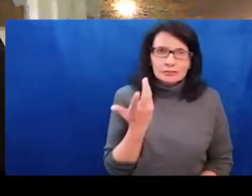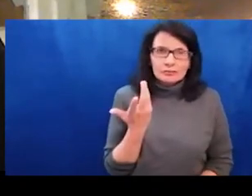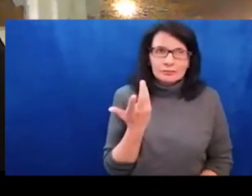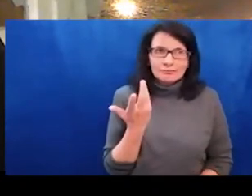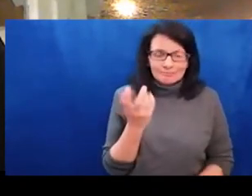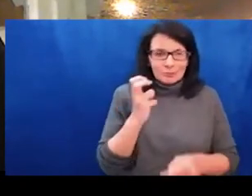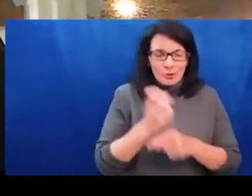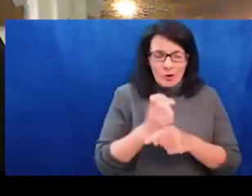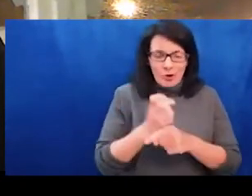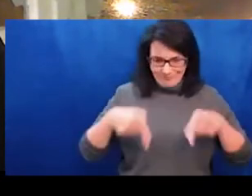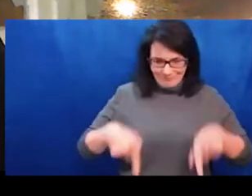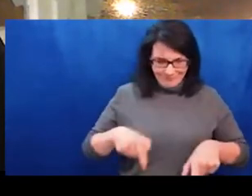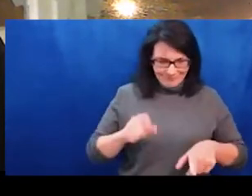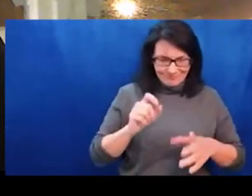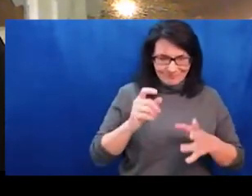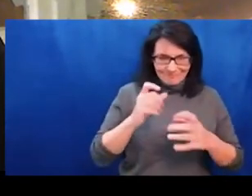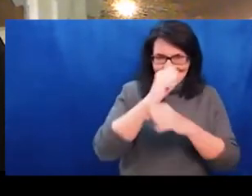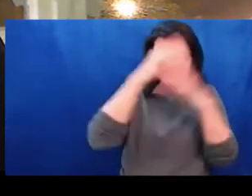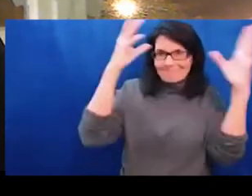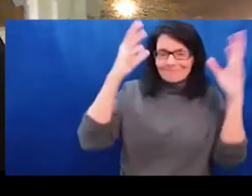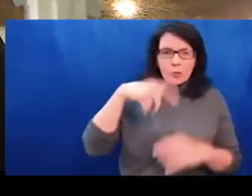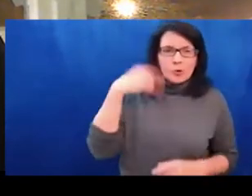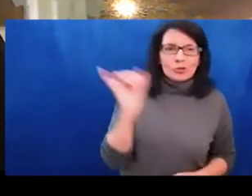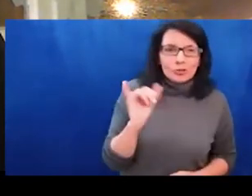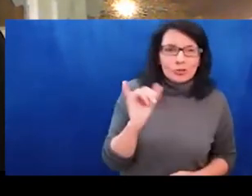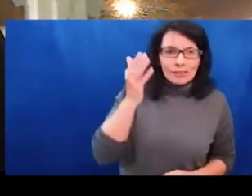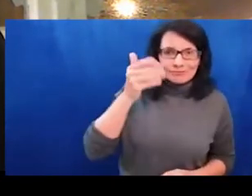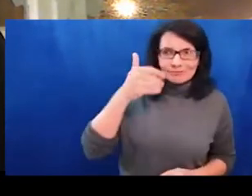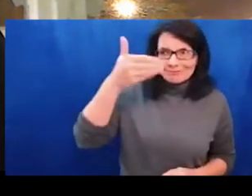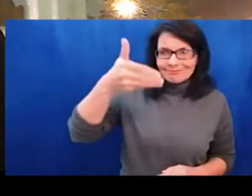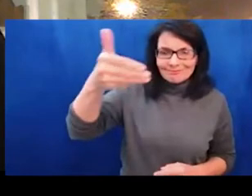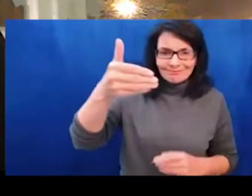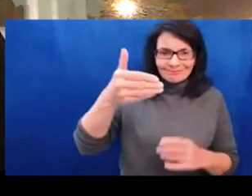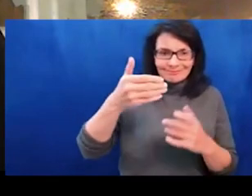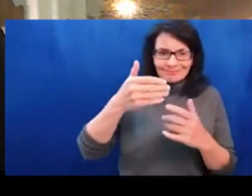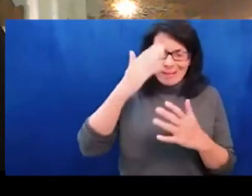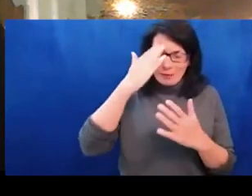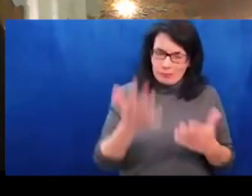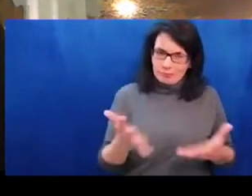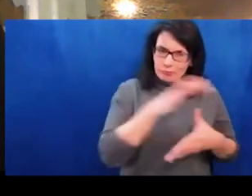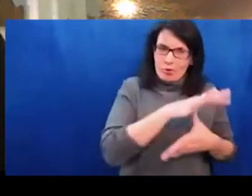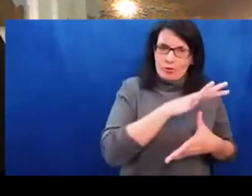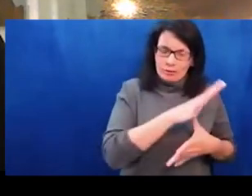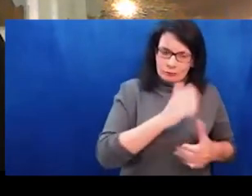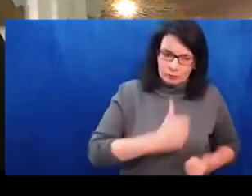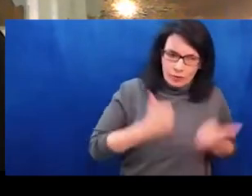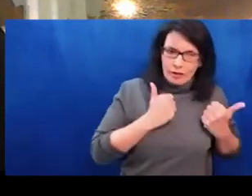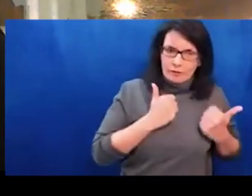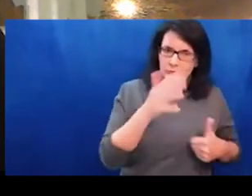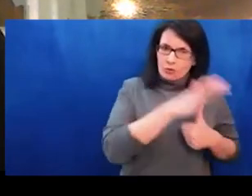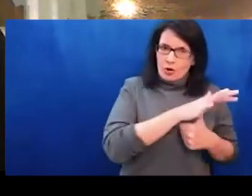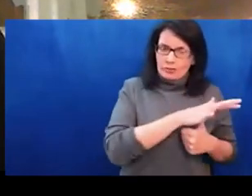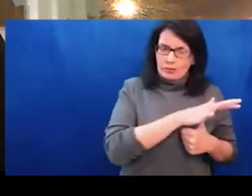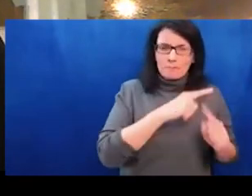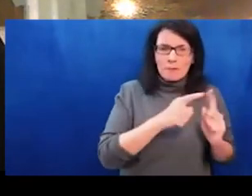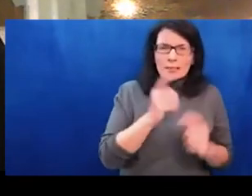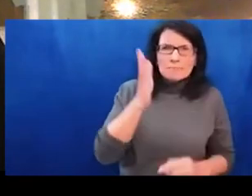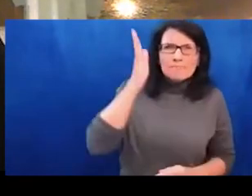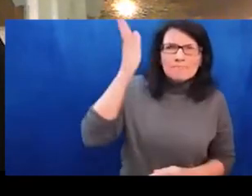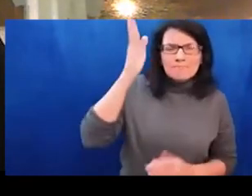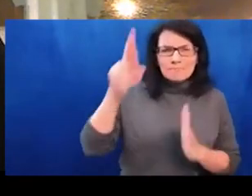He can cross these lines anyway. It doesn't matter how you act against him.